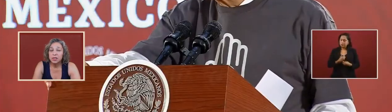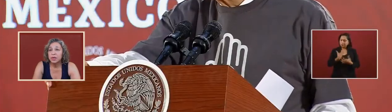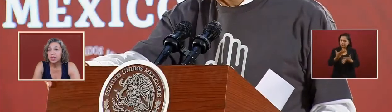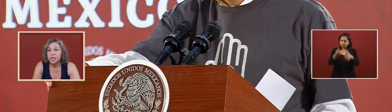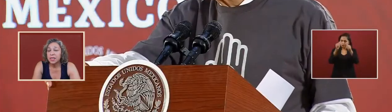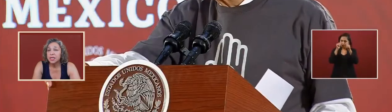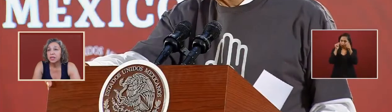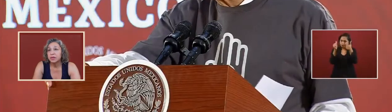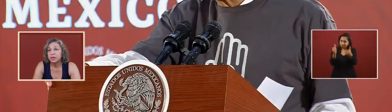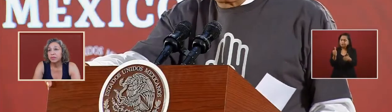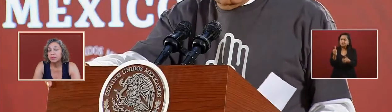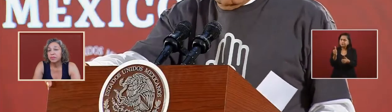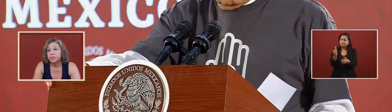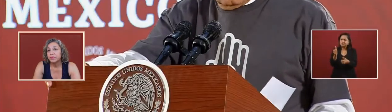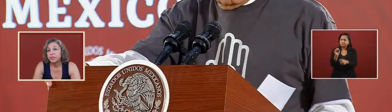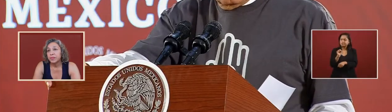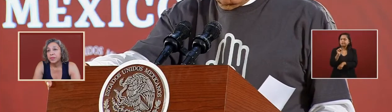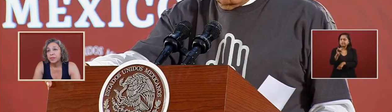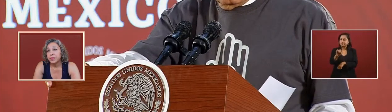listened to and attended to